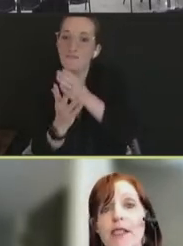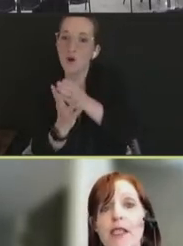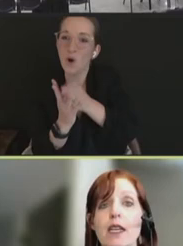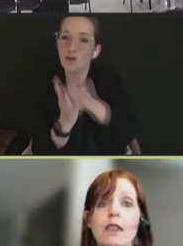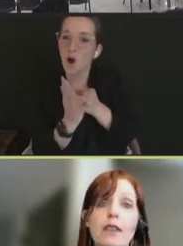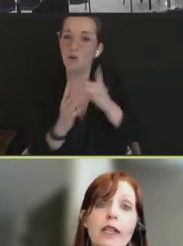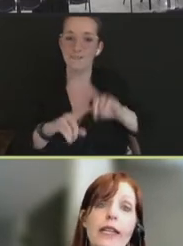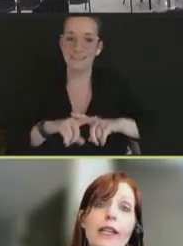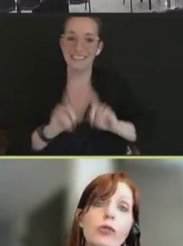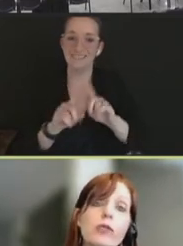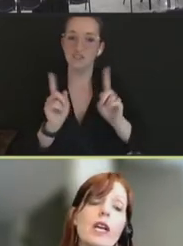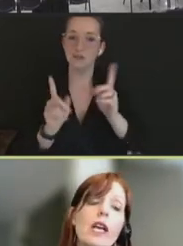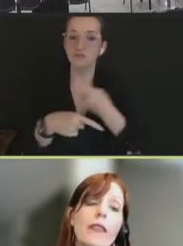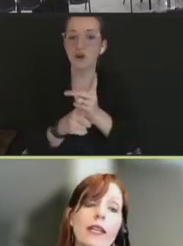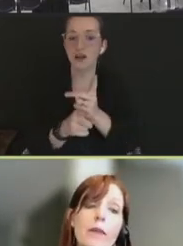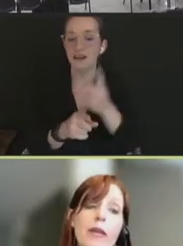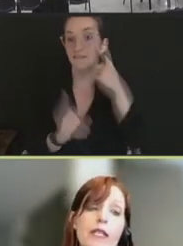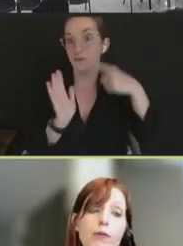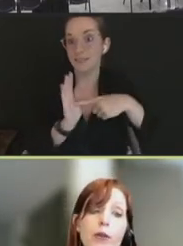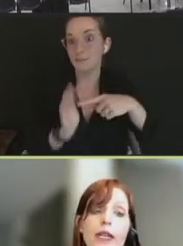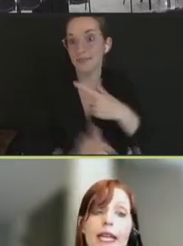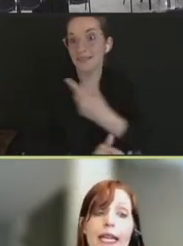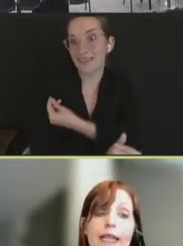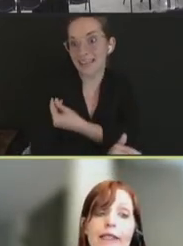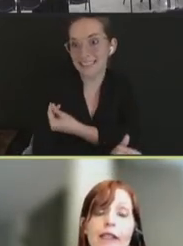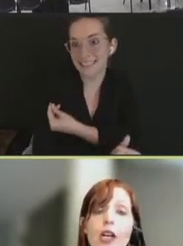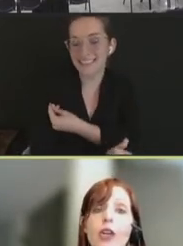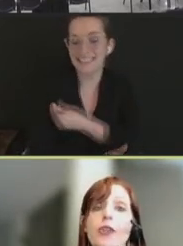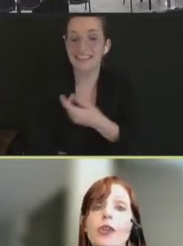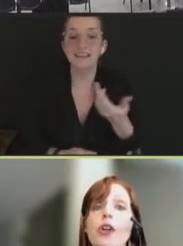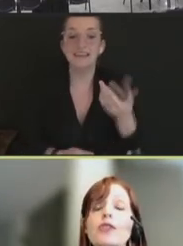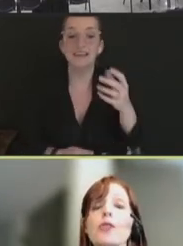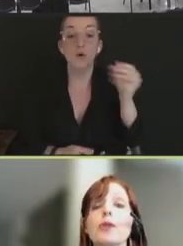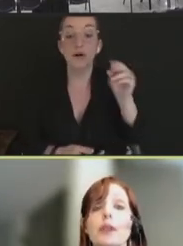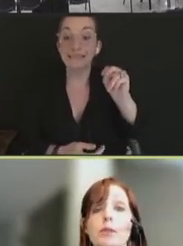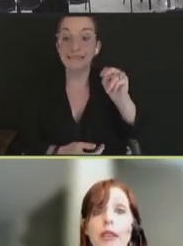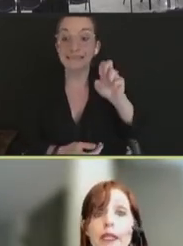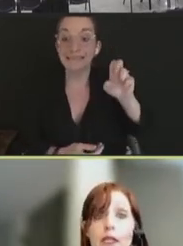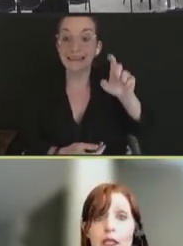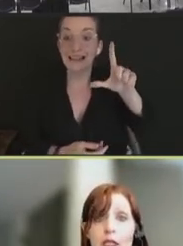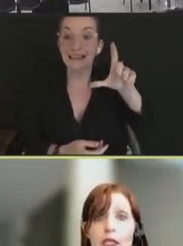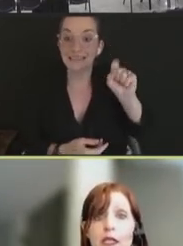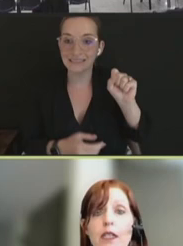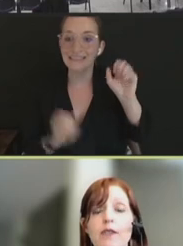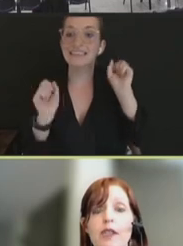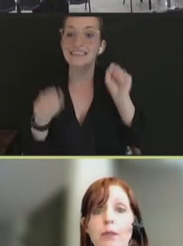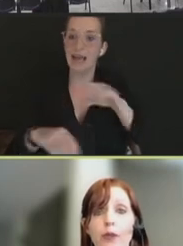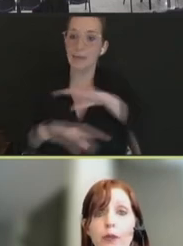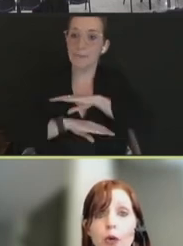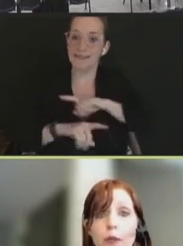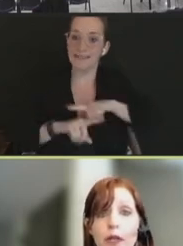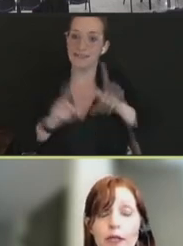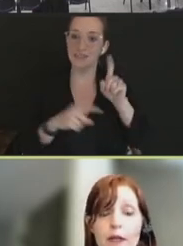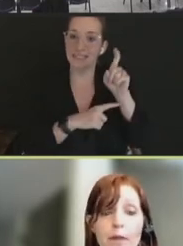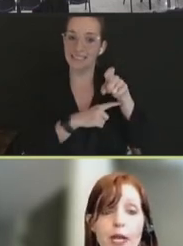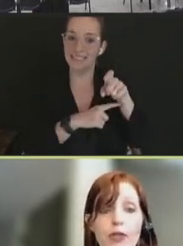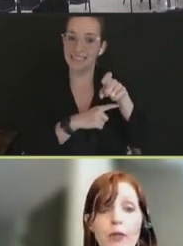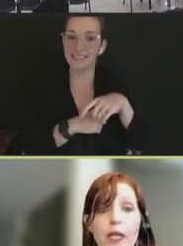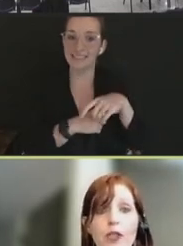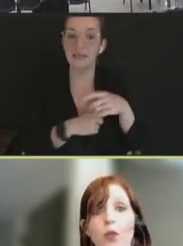case, vaccines and needles that can meet different needs. You can also put in place incentives and performance